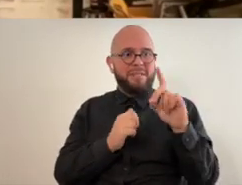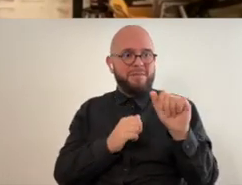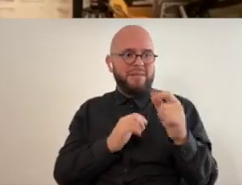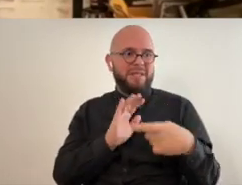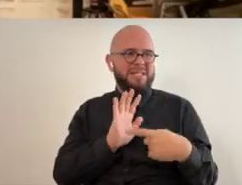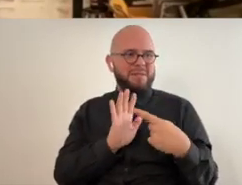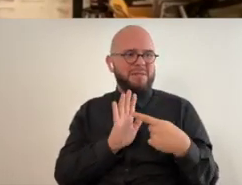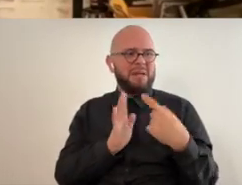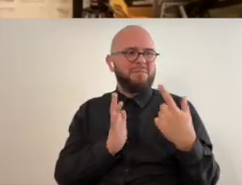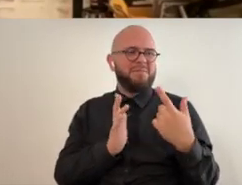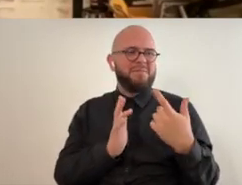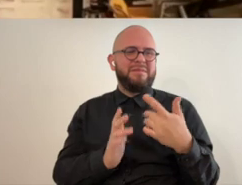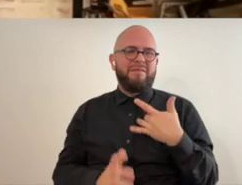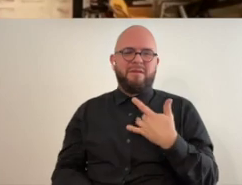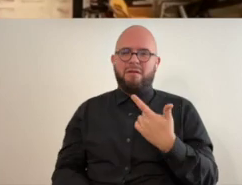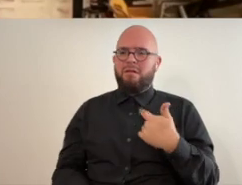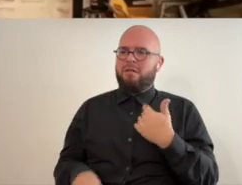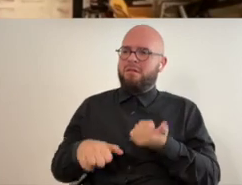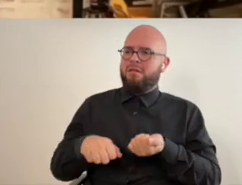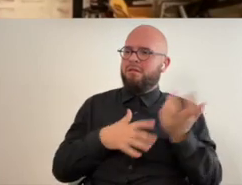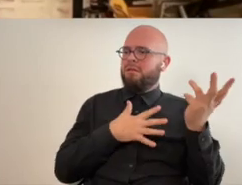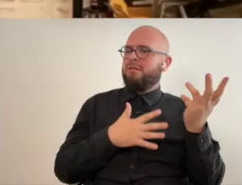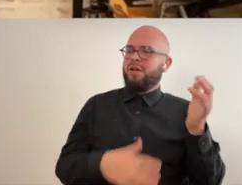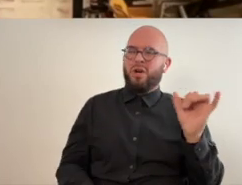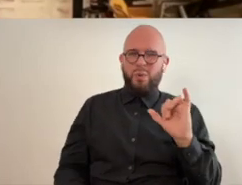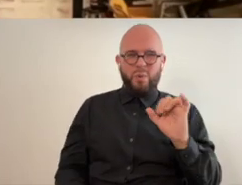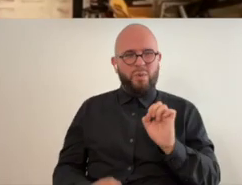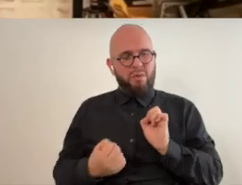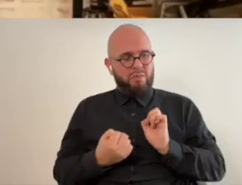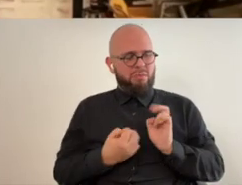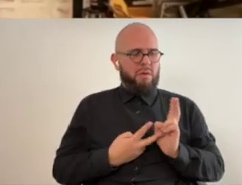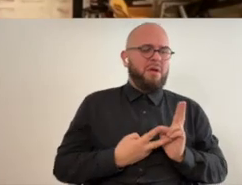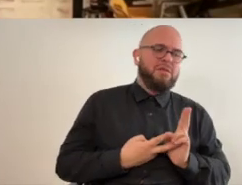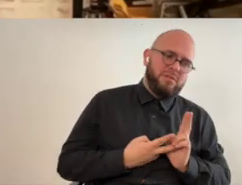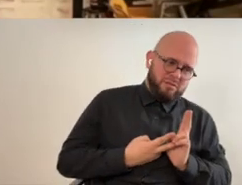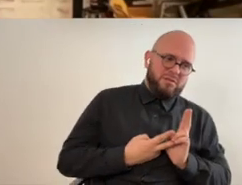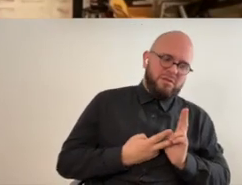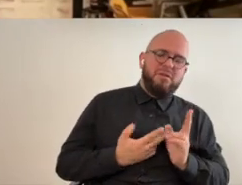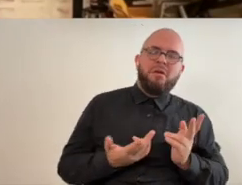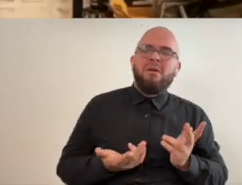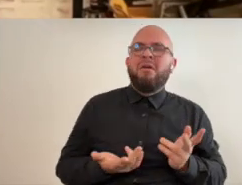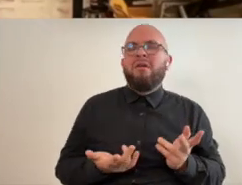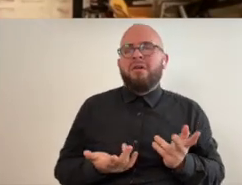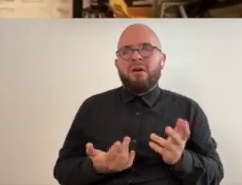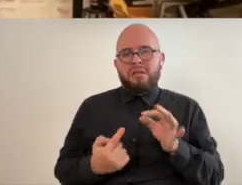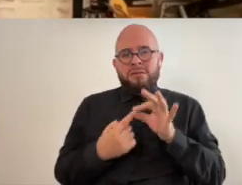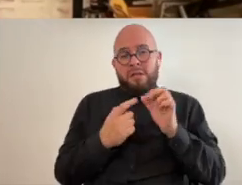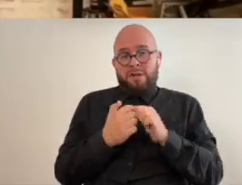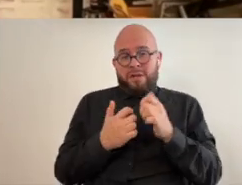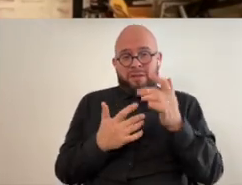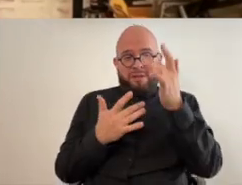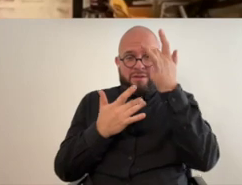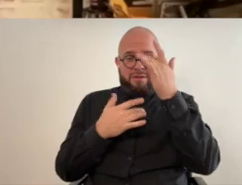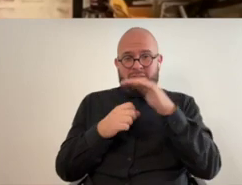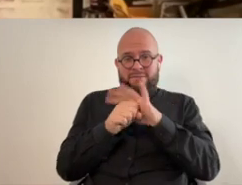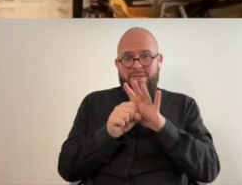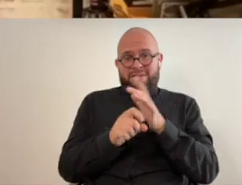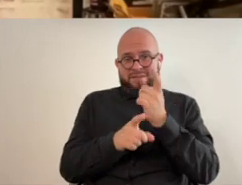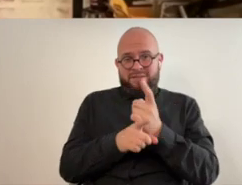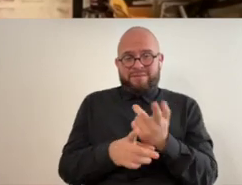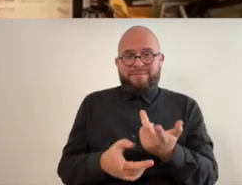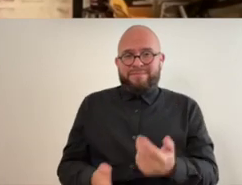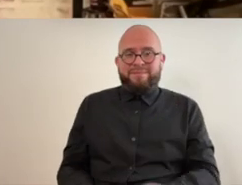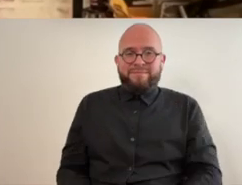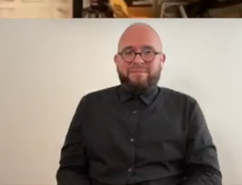and sometimes people with disabilities to me also feel we feel discarded so um and especially